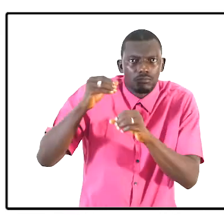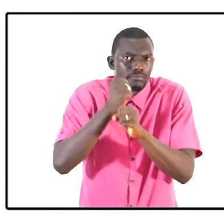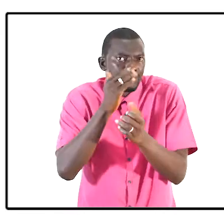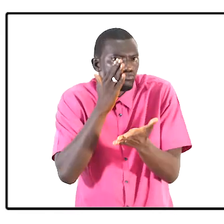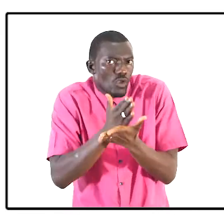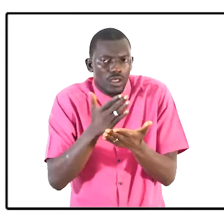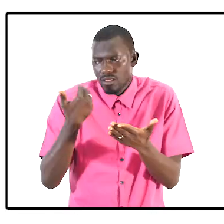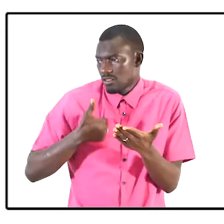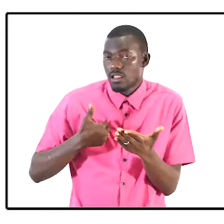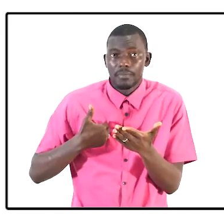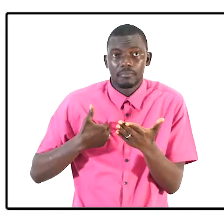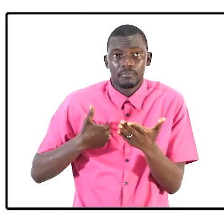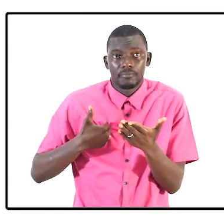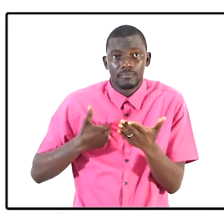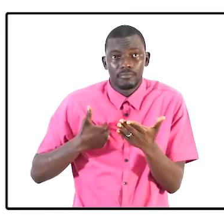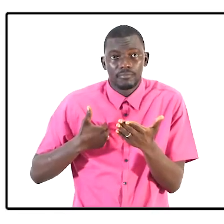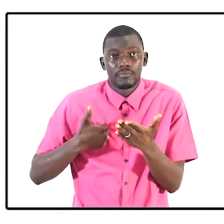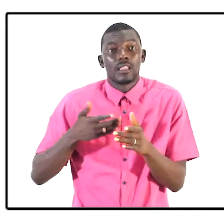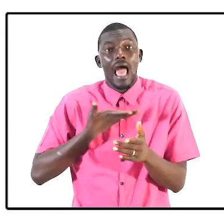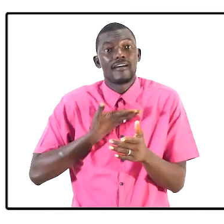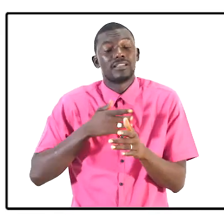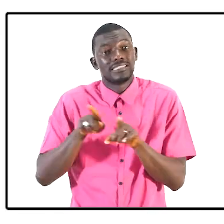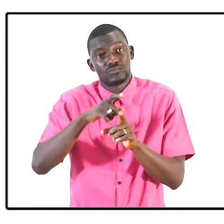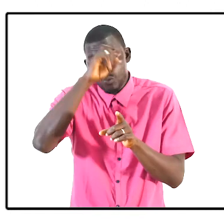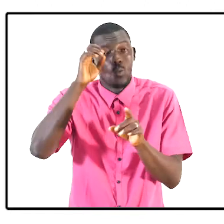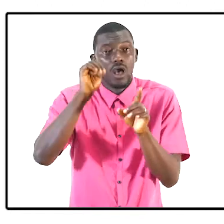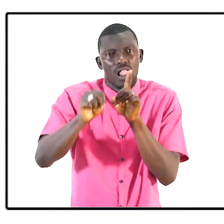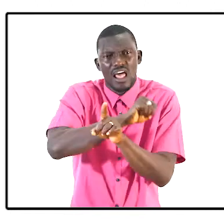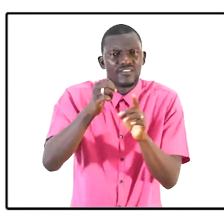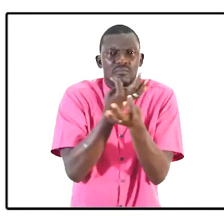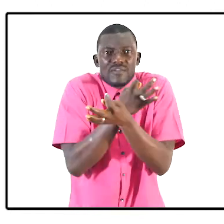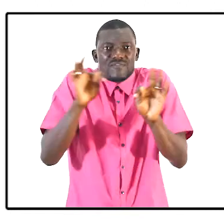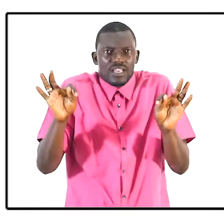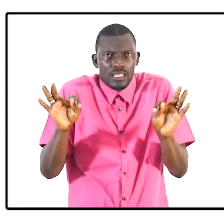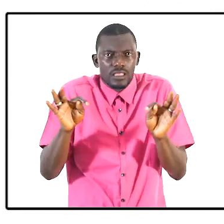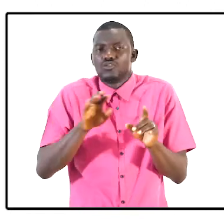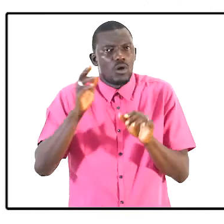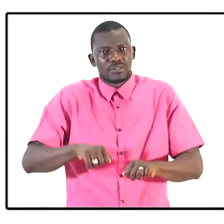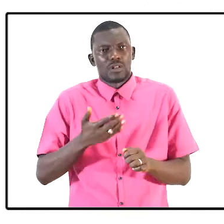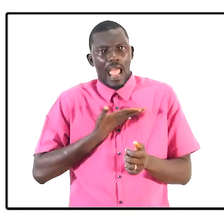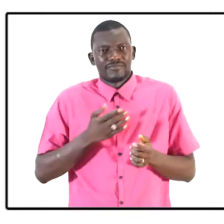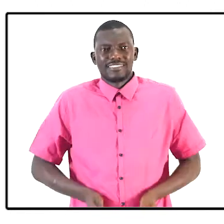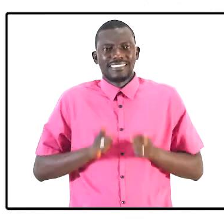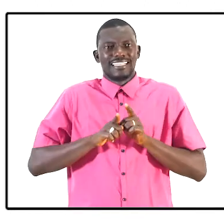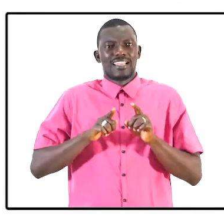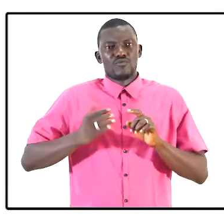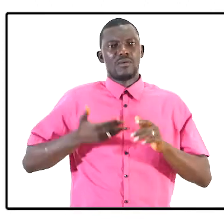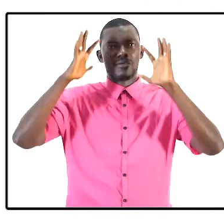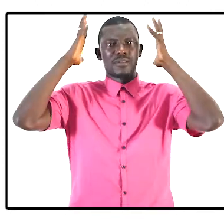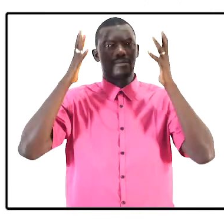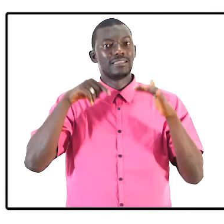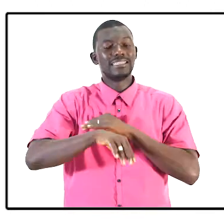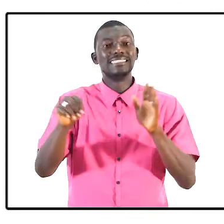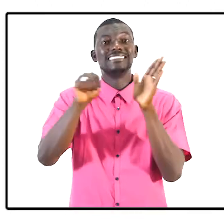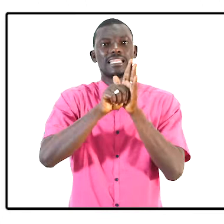that will ensure that the work environment is free of gender-based violence. In Standard Chartered Bank, we are